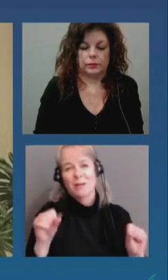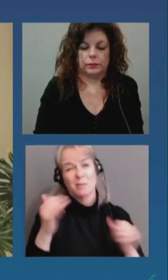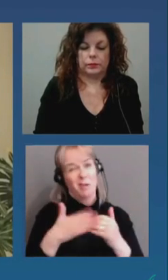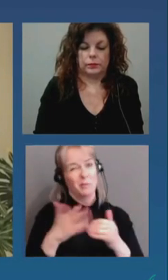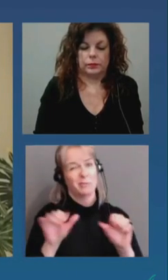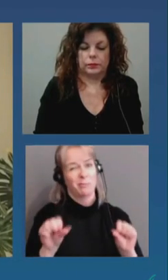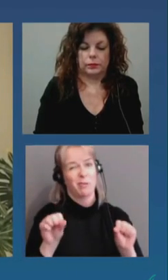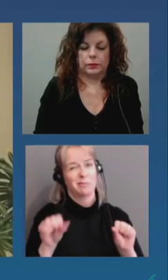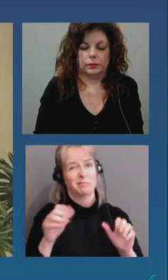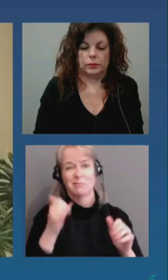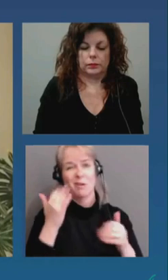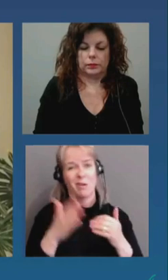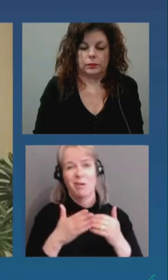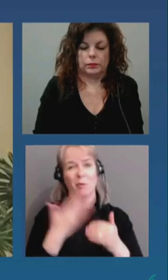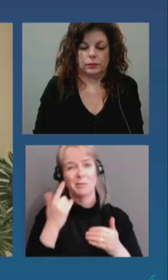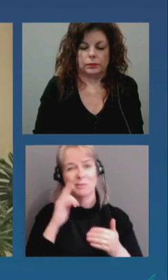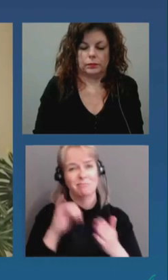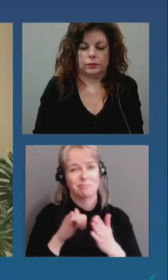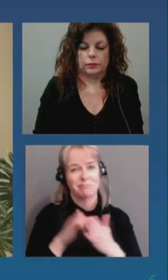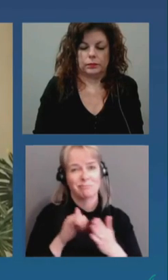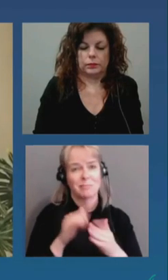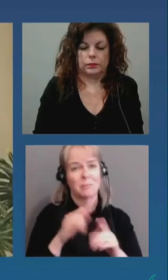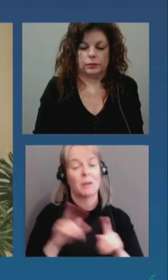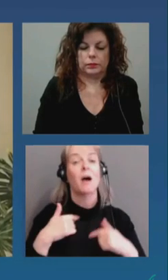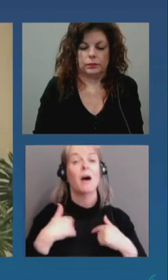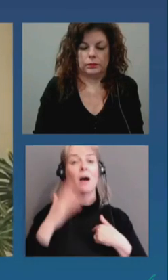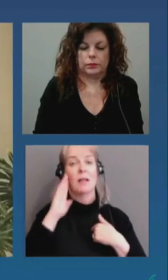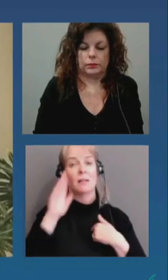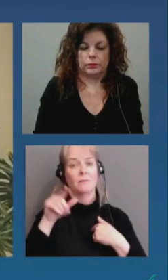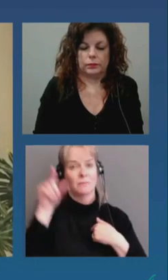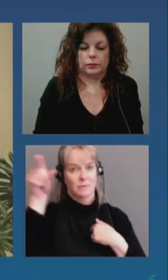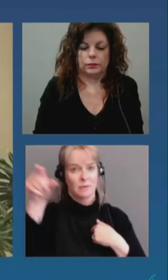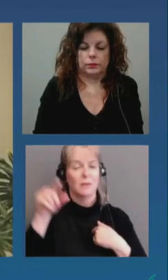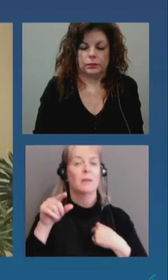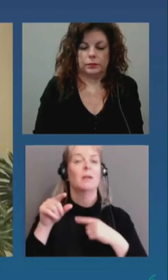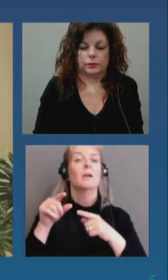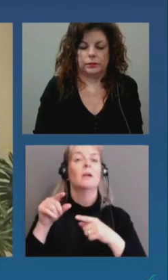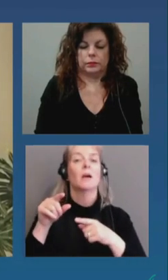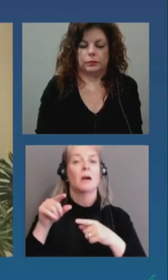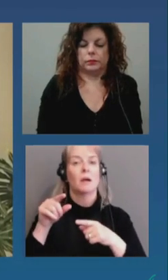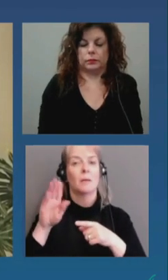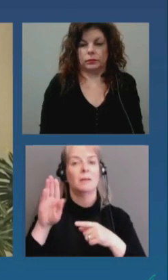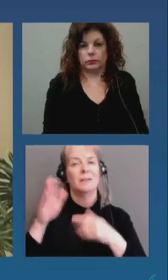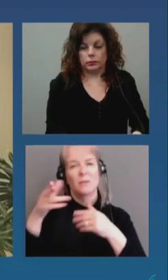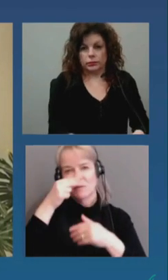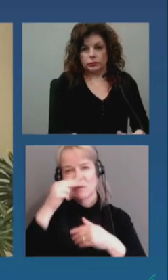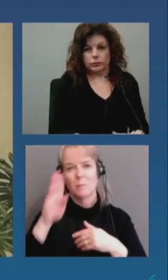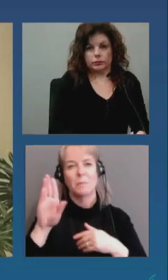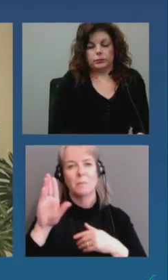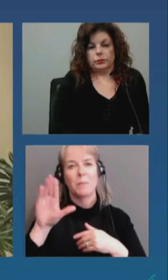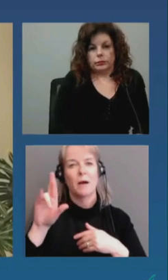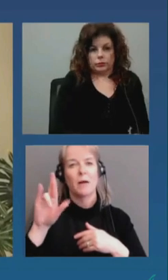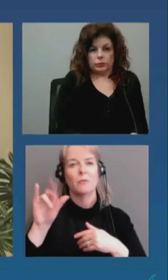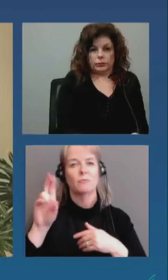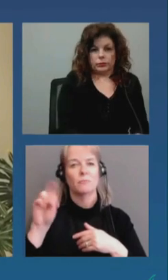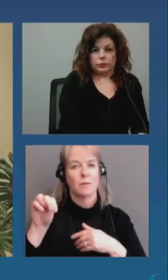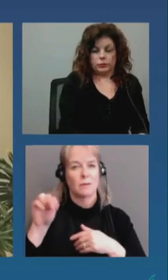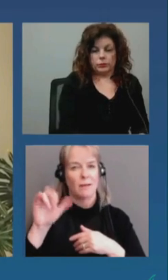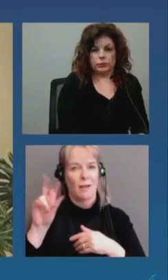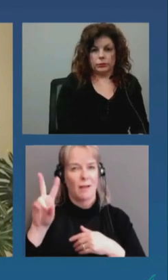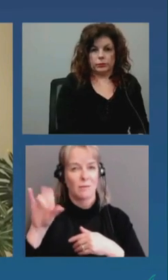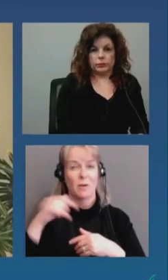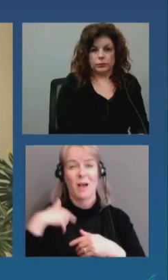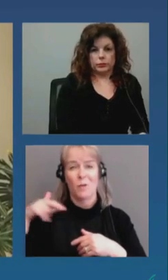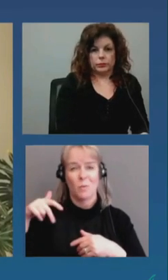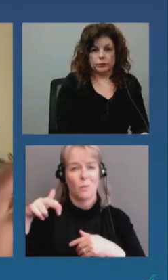mask. And I live near Byron Avenue and I go by it almost every day. And I think with one or two exceptions, I've seen every